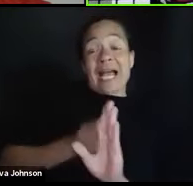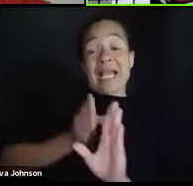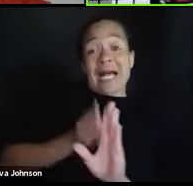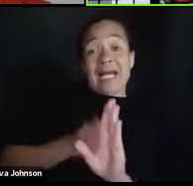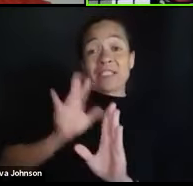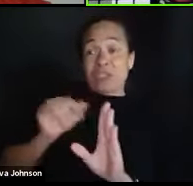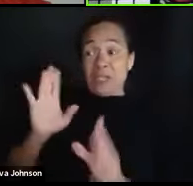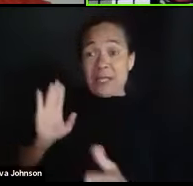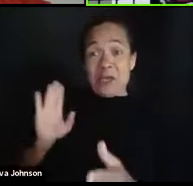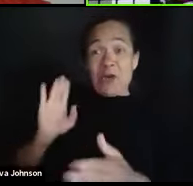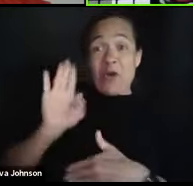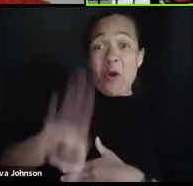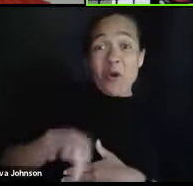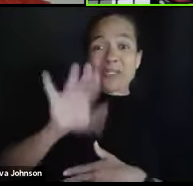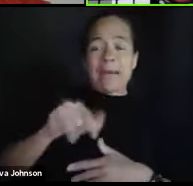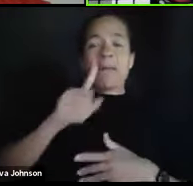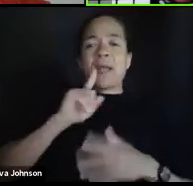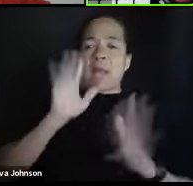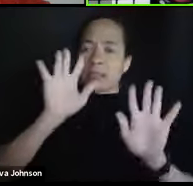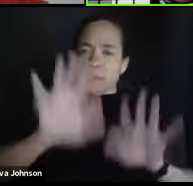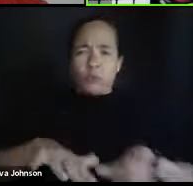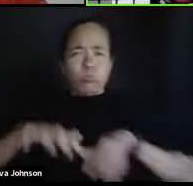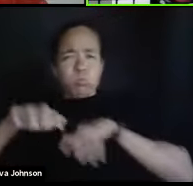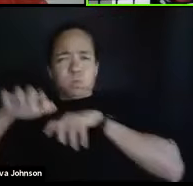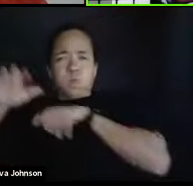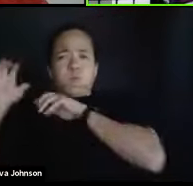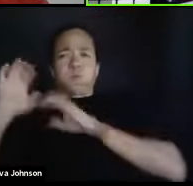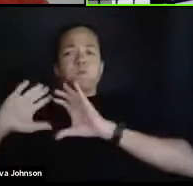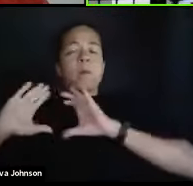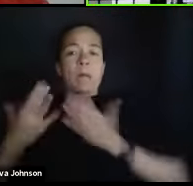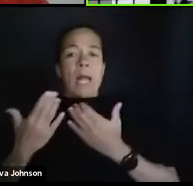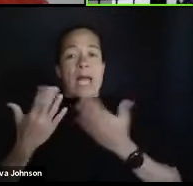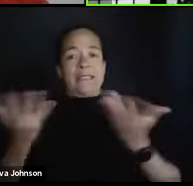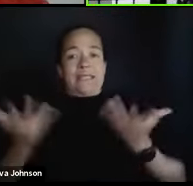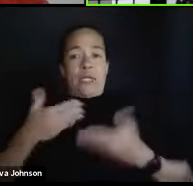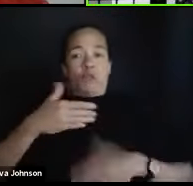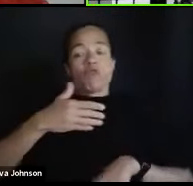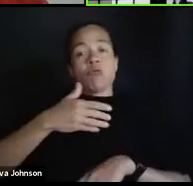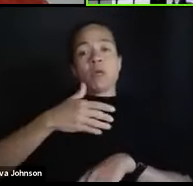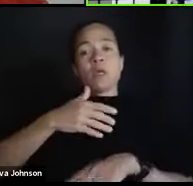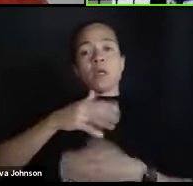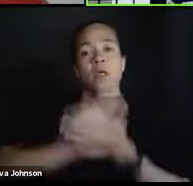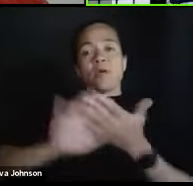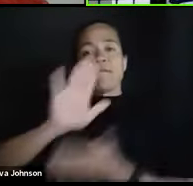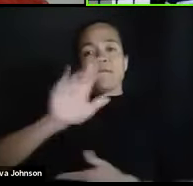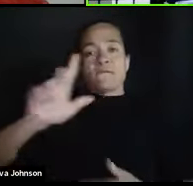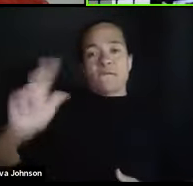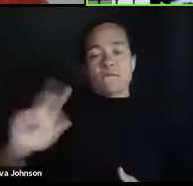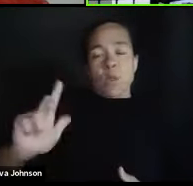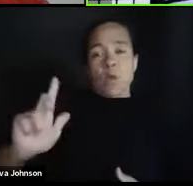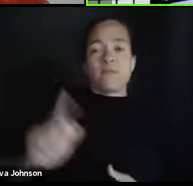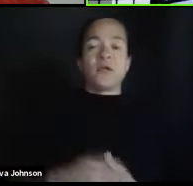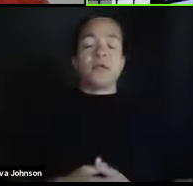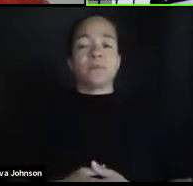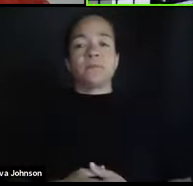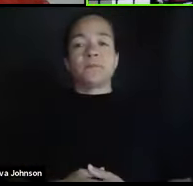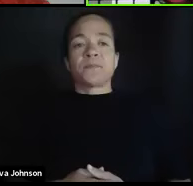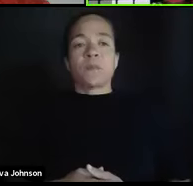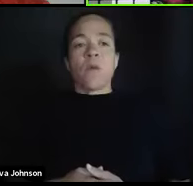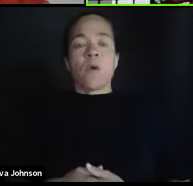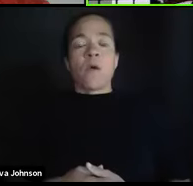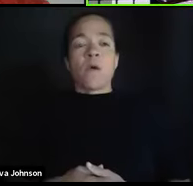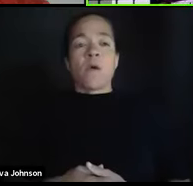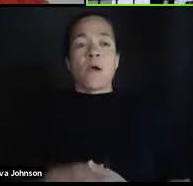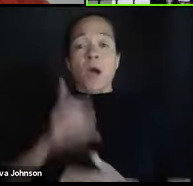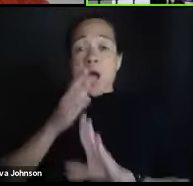the largest course at the University of Louisville. We typically, before the